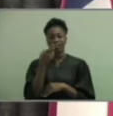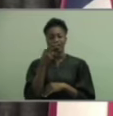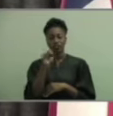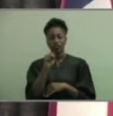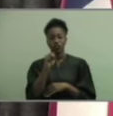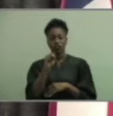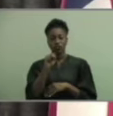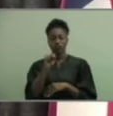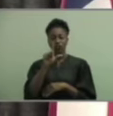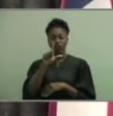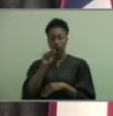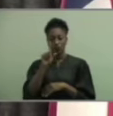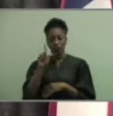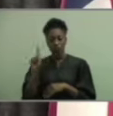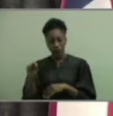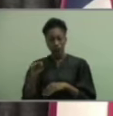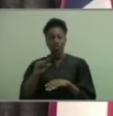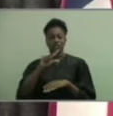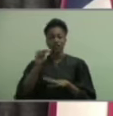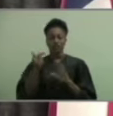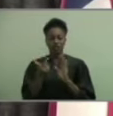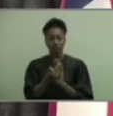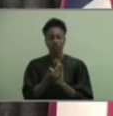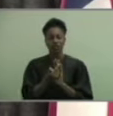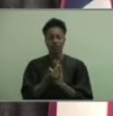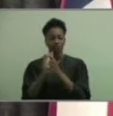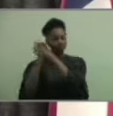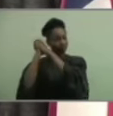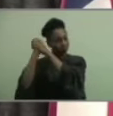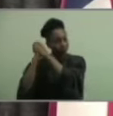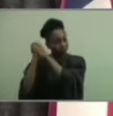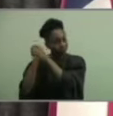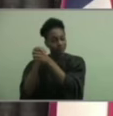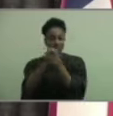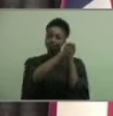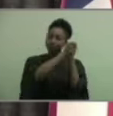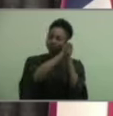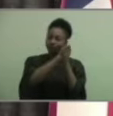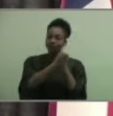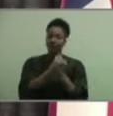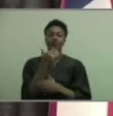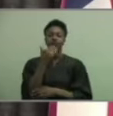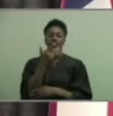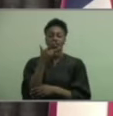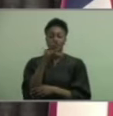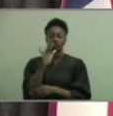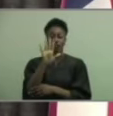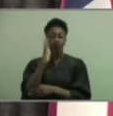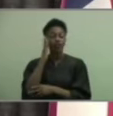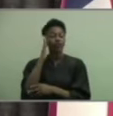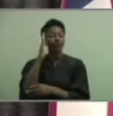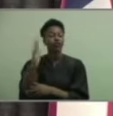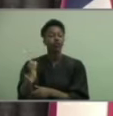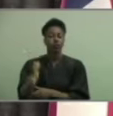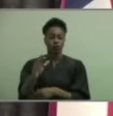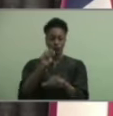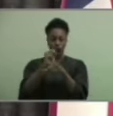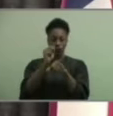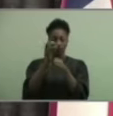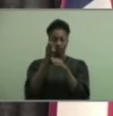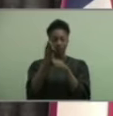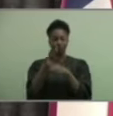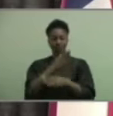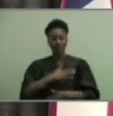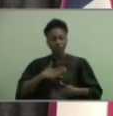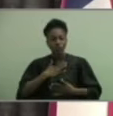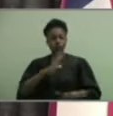graduation. Congratulations and good luck to you in your future endeavors. Enjoy